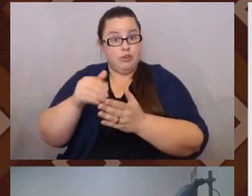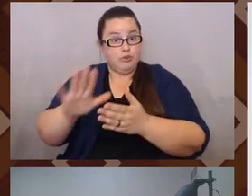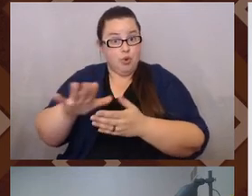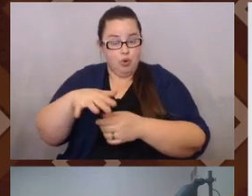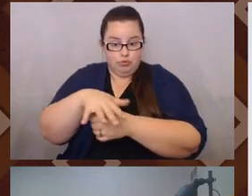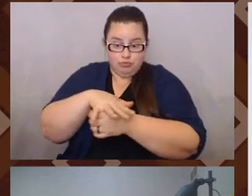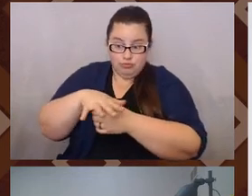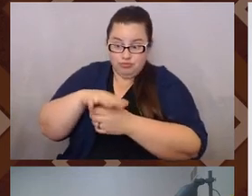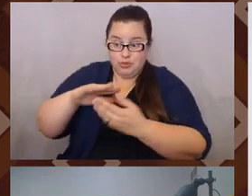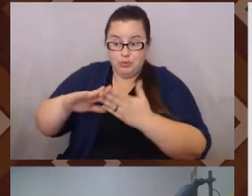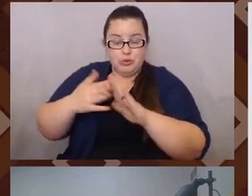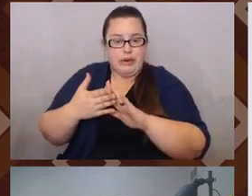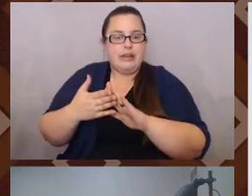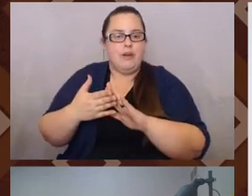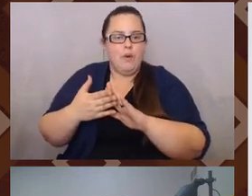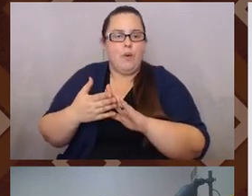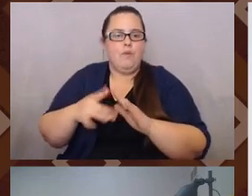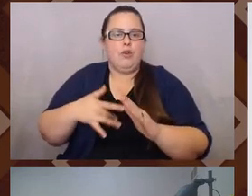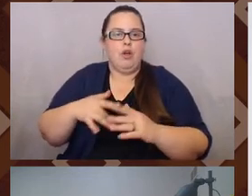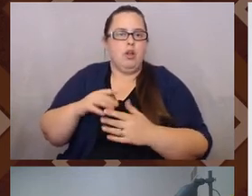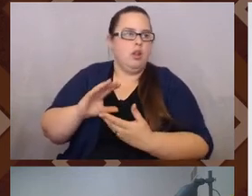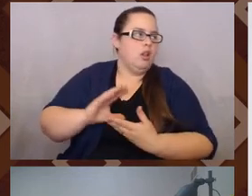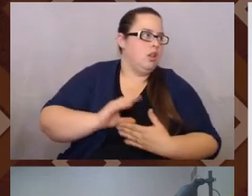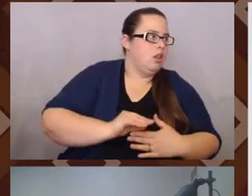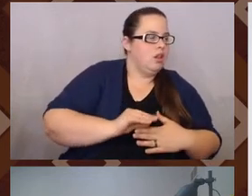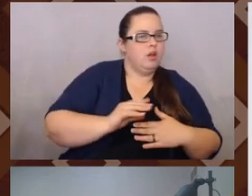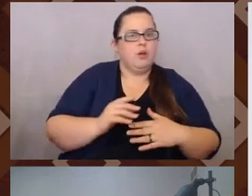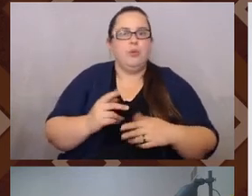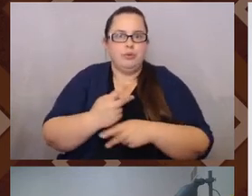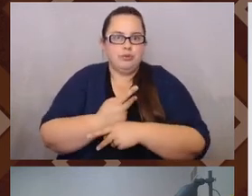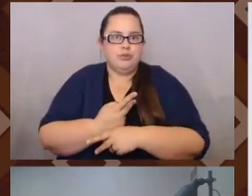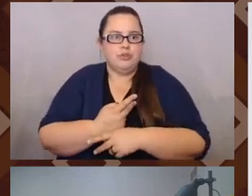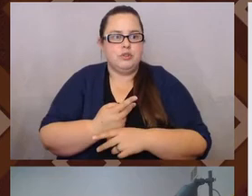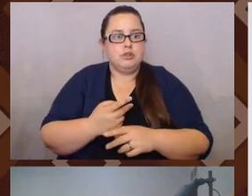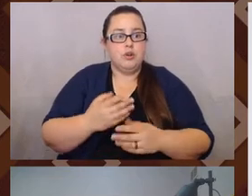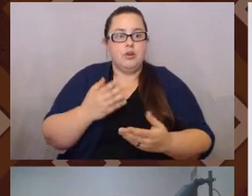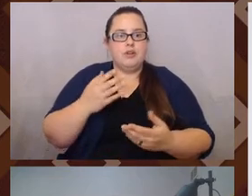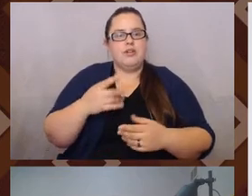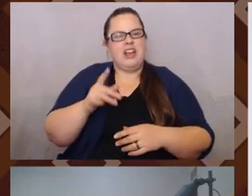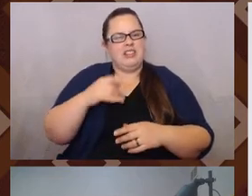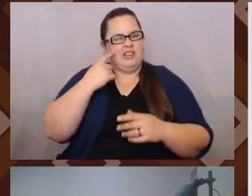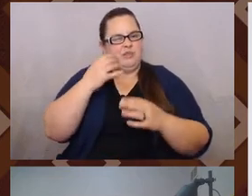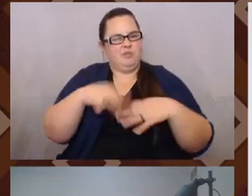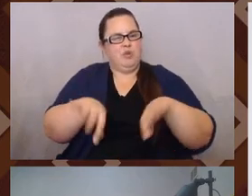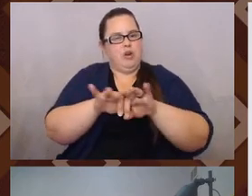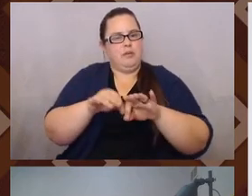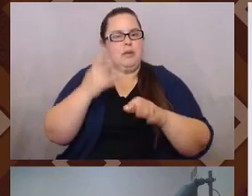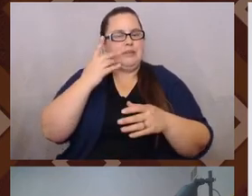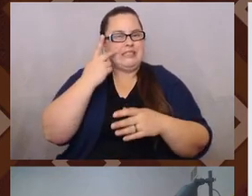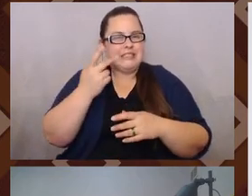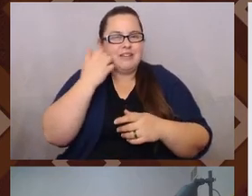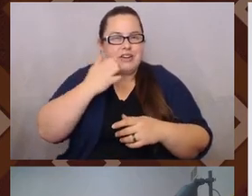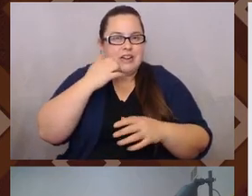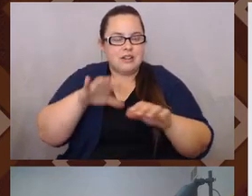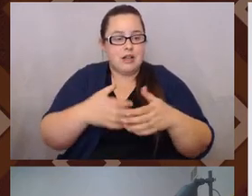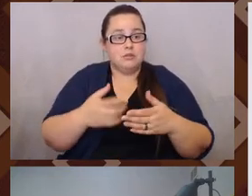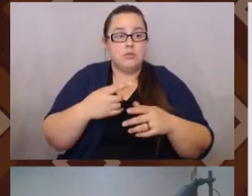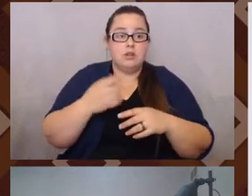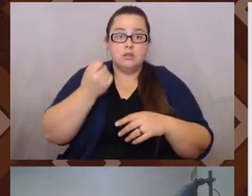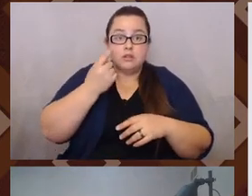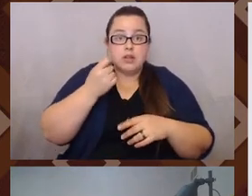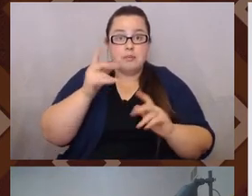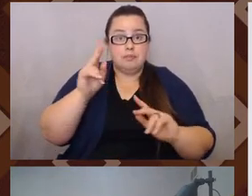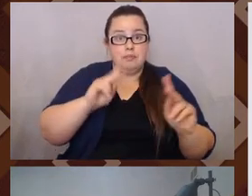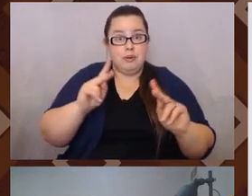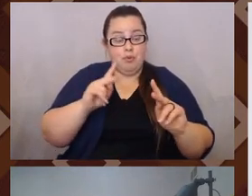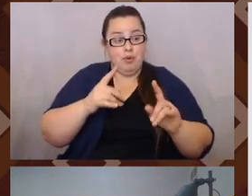to acknowledge that that's still true. Um, but you, Matt, I see it every day in class, but people are just like, yeah, but like I get made fun of because I don't